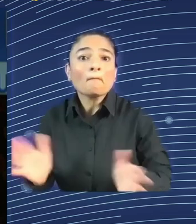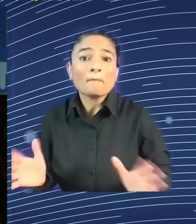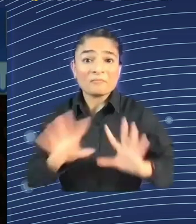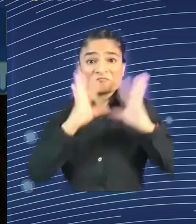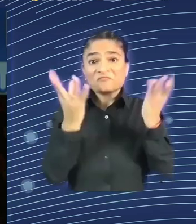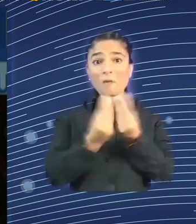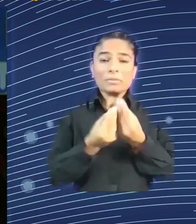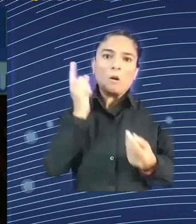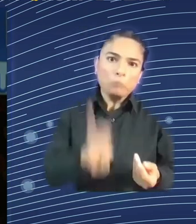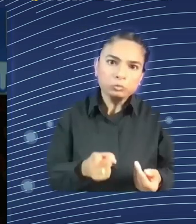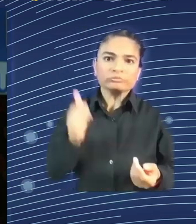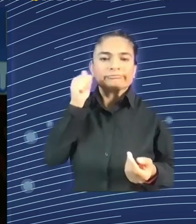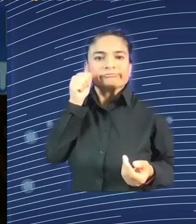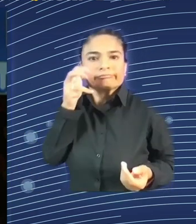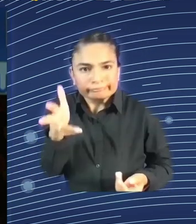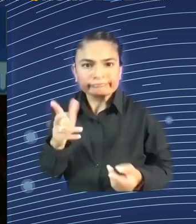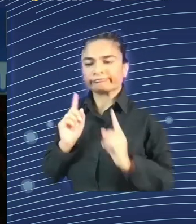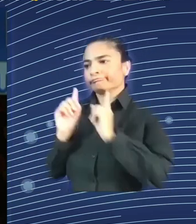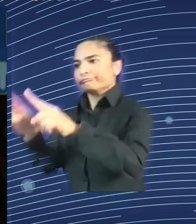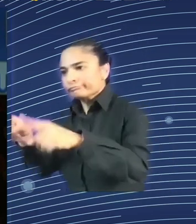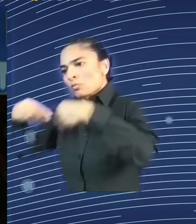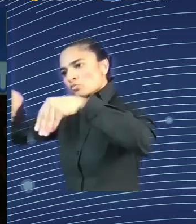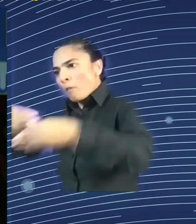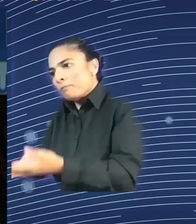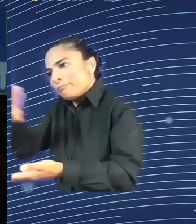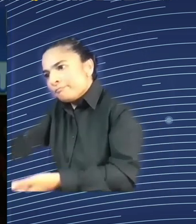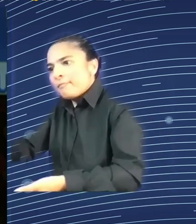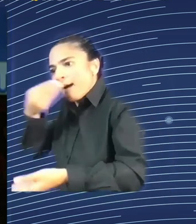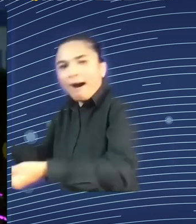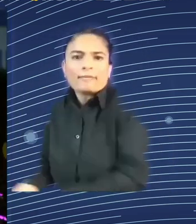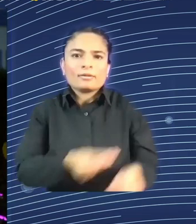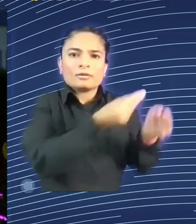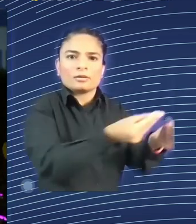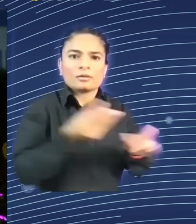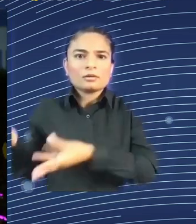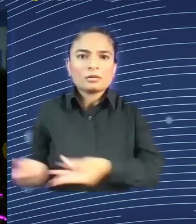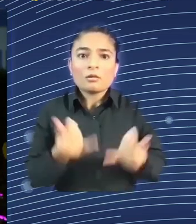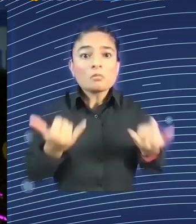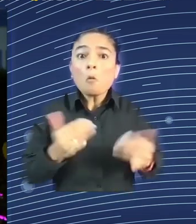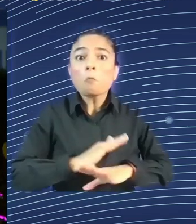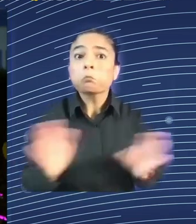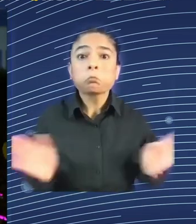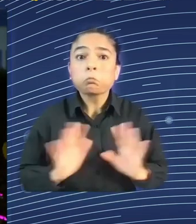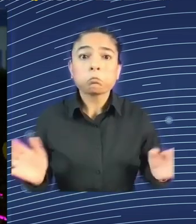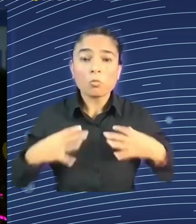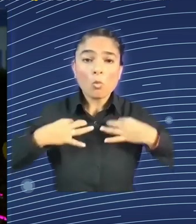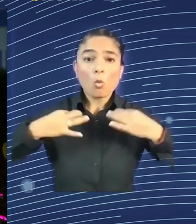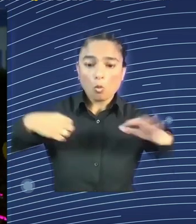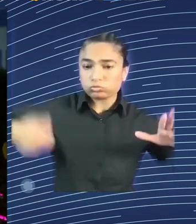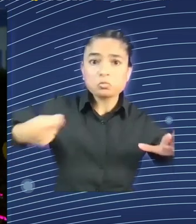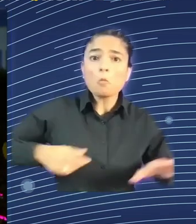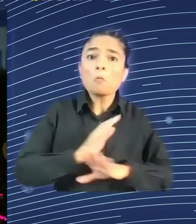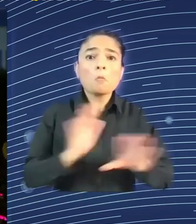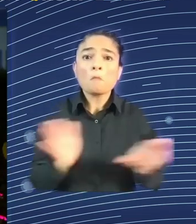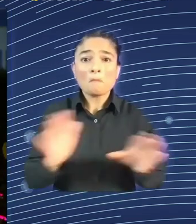replace that with machinery. It brought a big social change. was social liberation. And, it was for that reason that